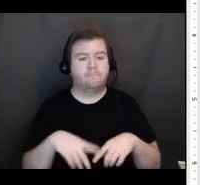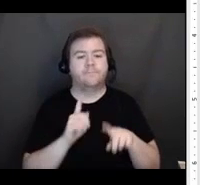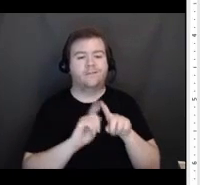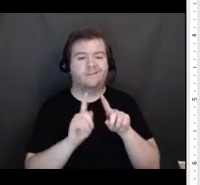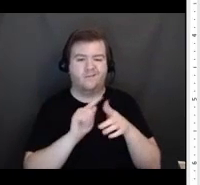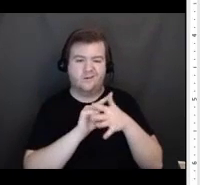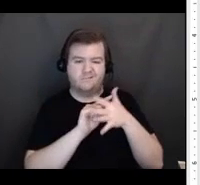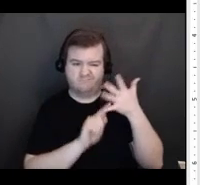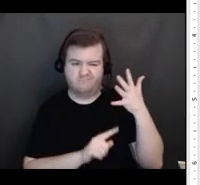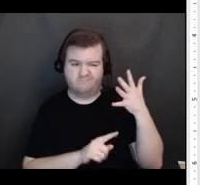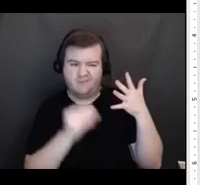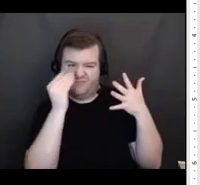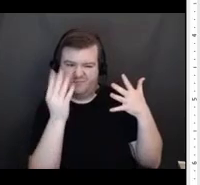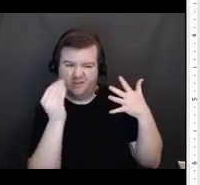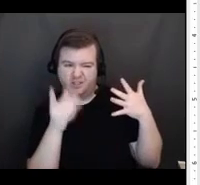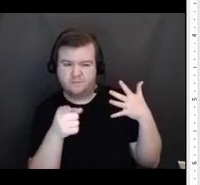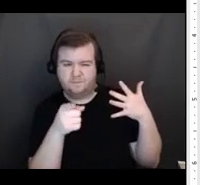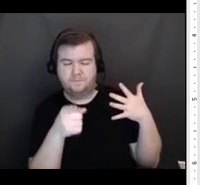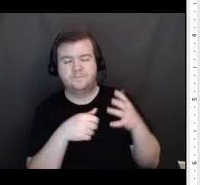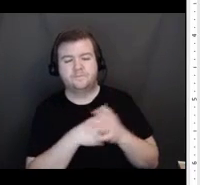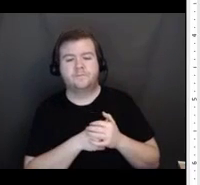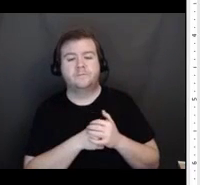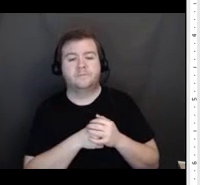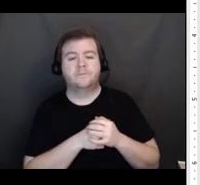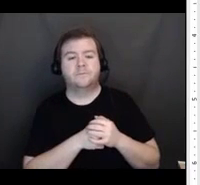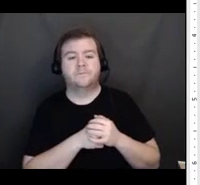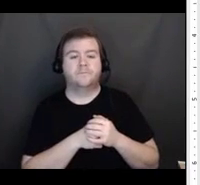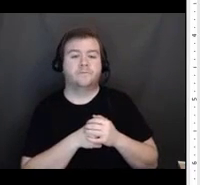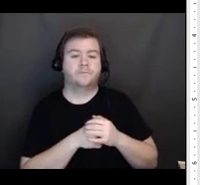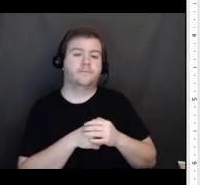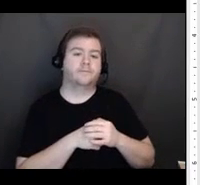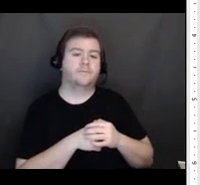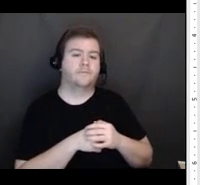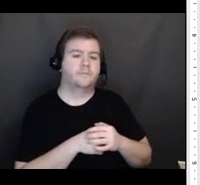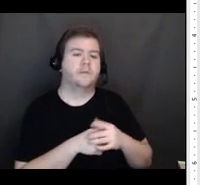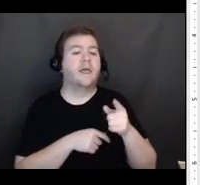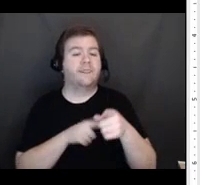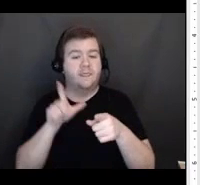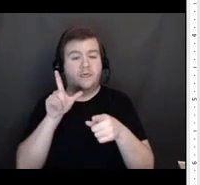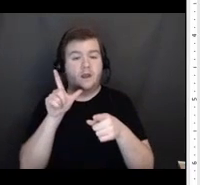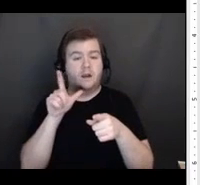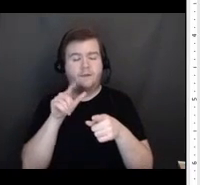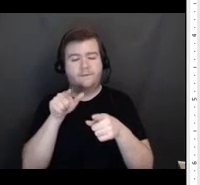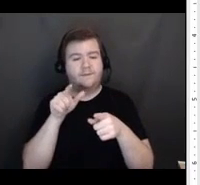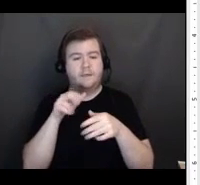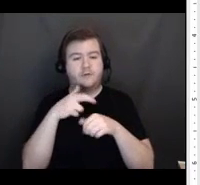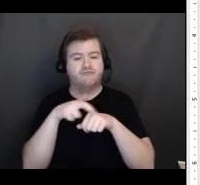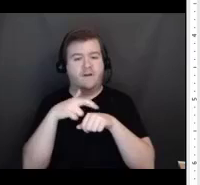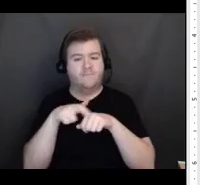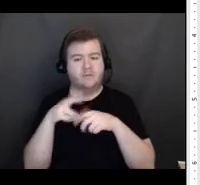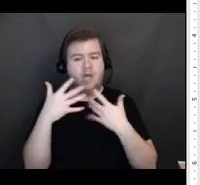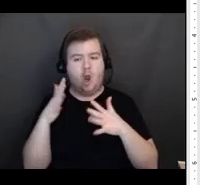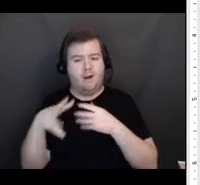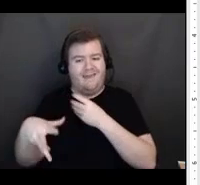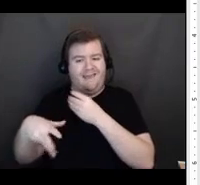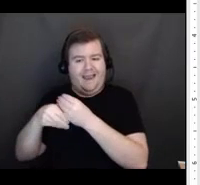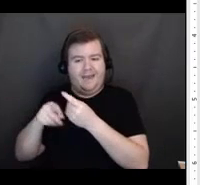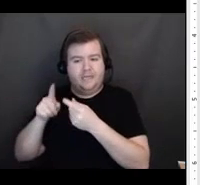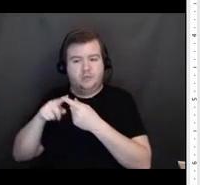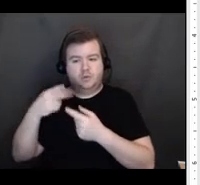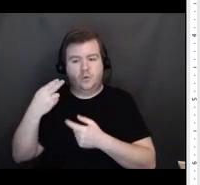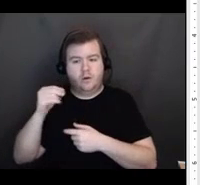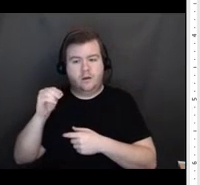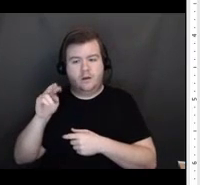And I will, that, I will be, no, I put that in, I'm sorry, in the handouts. I wanted to make sure I put that in the